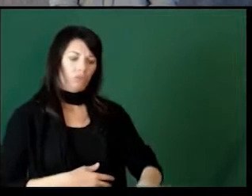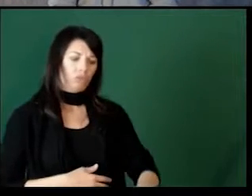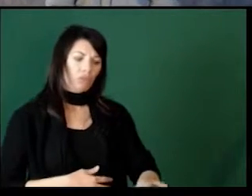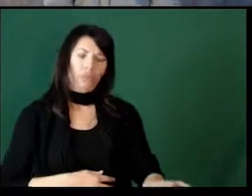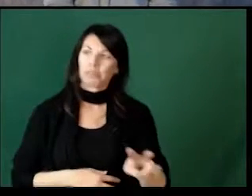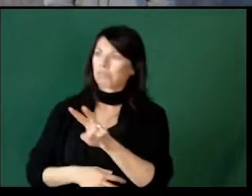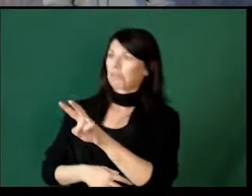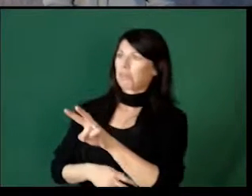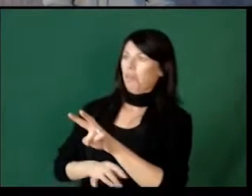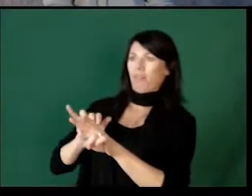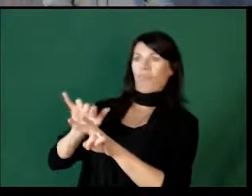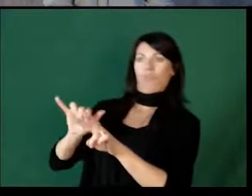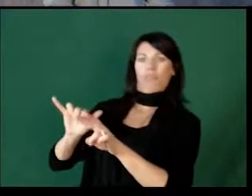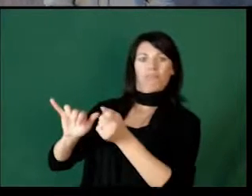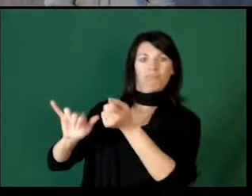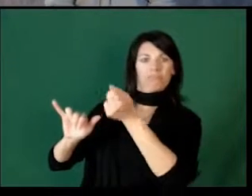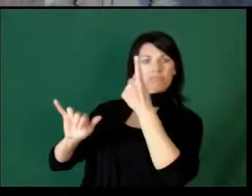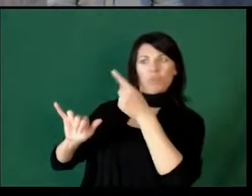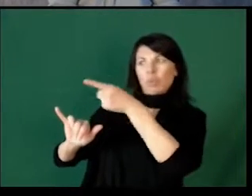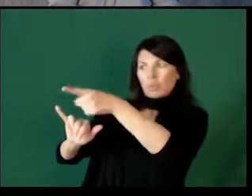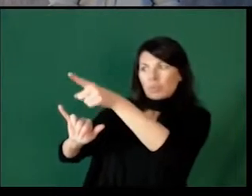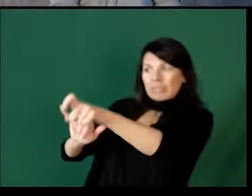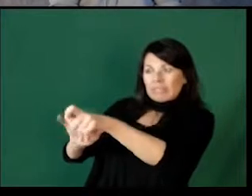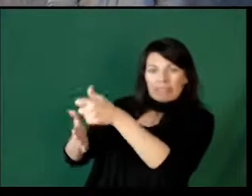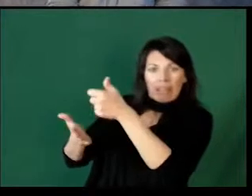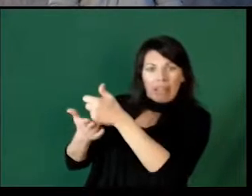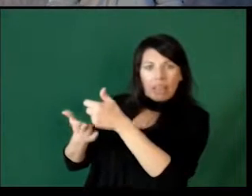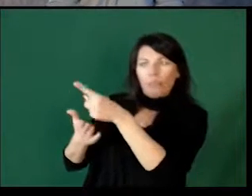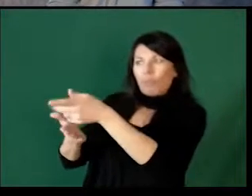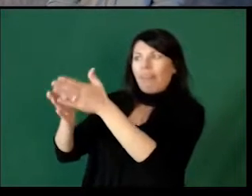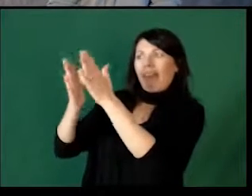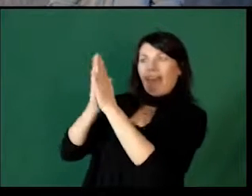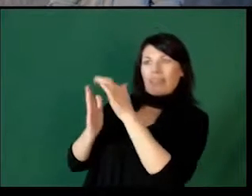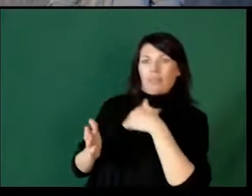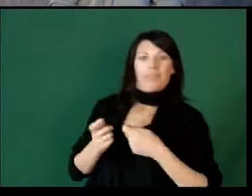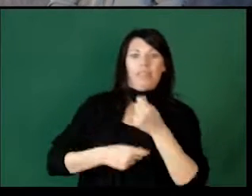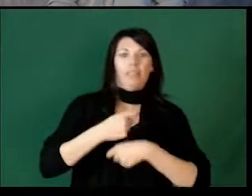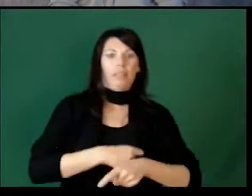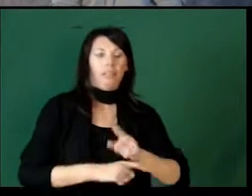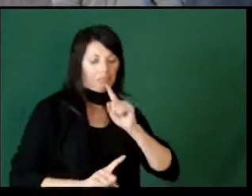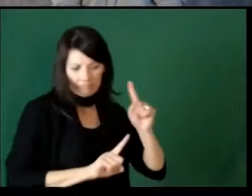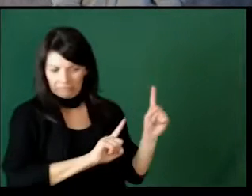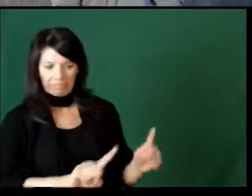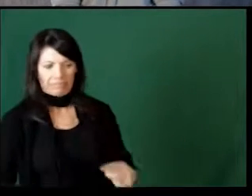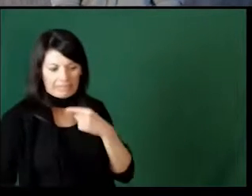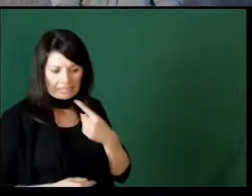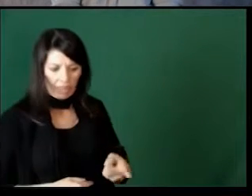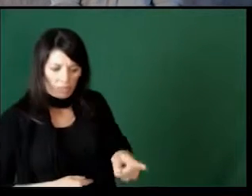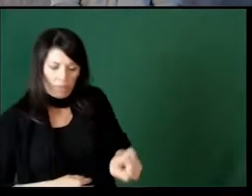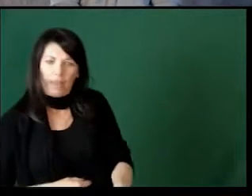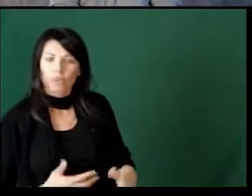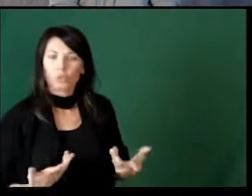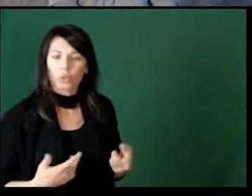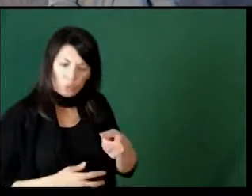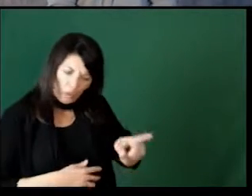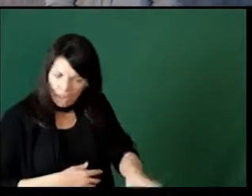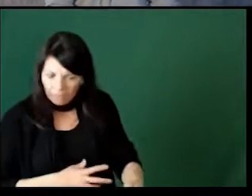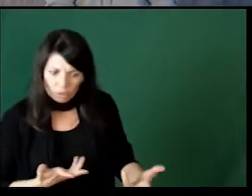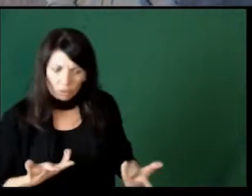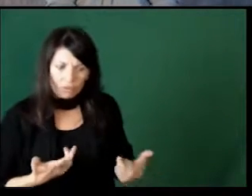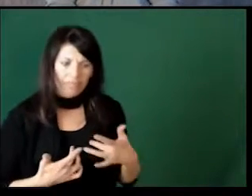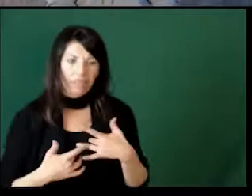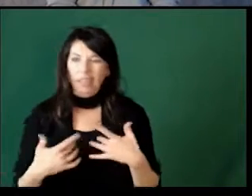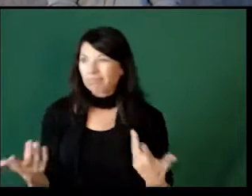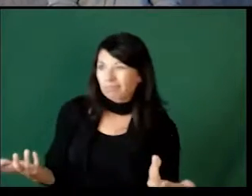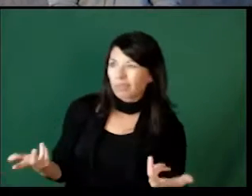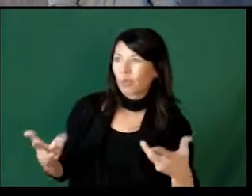That way they are more likely to do it because they understand that it's you asking it of them versus you telling them they have to do it for their